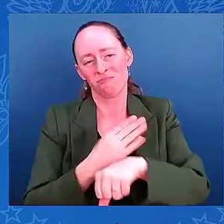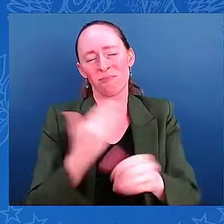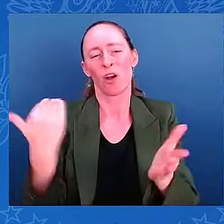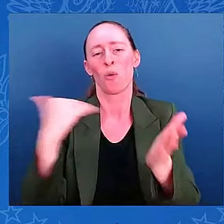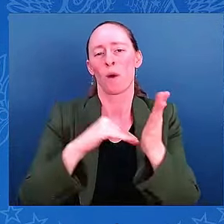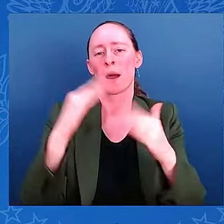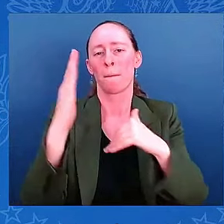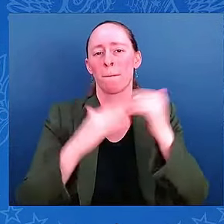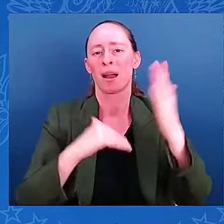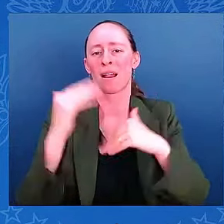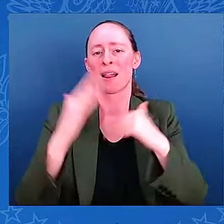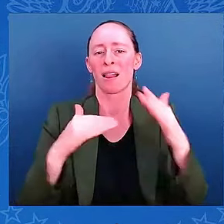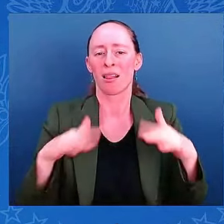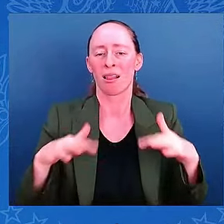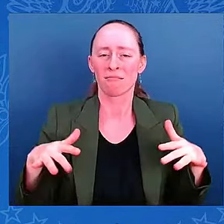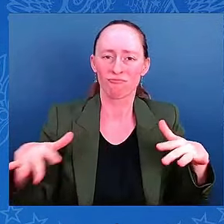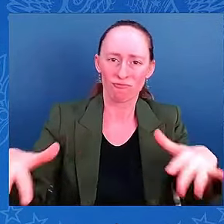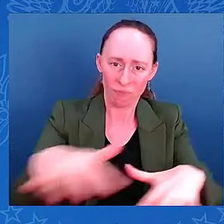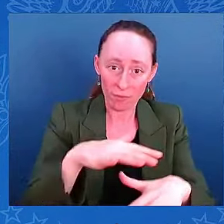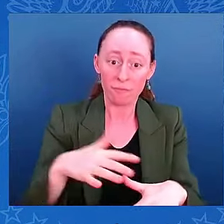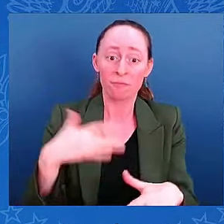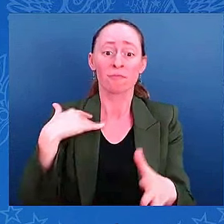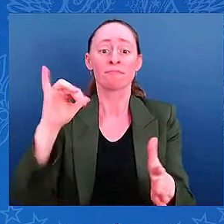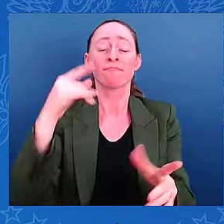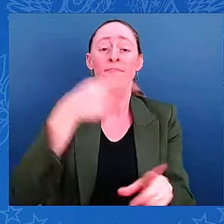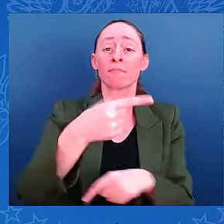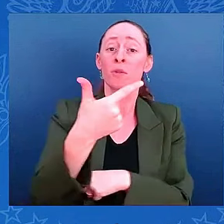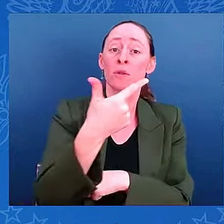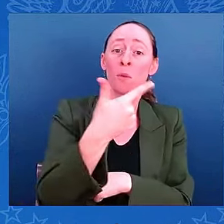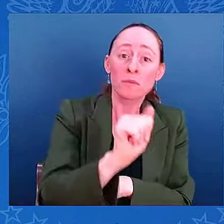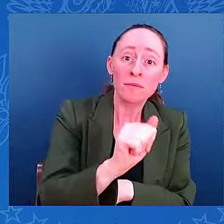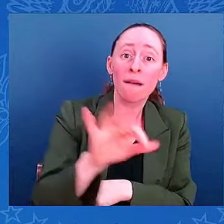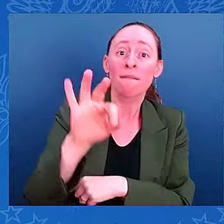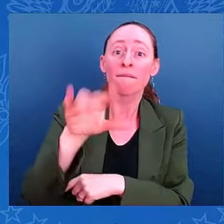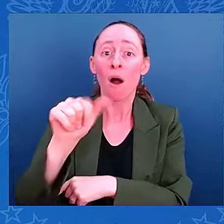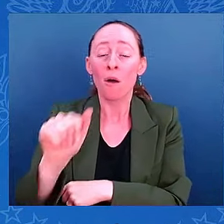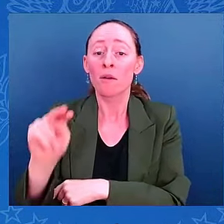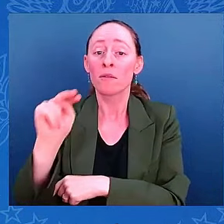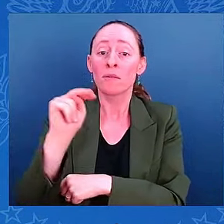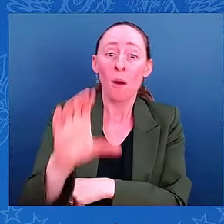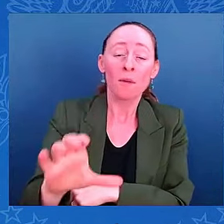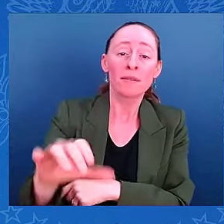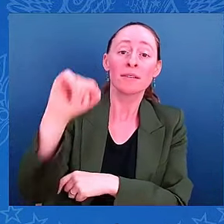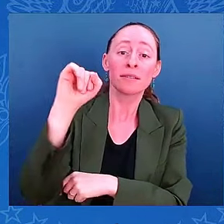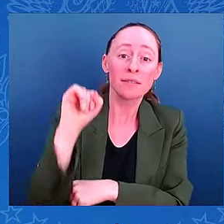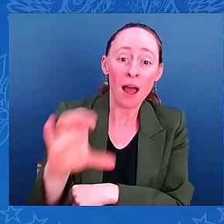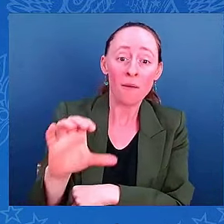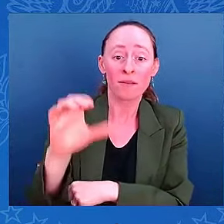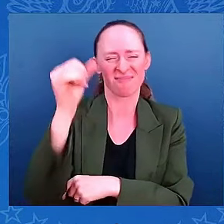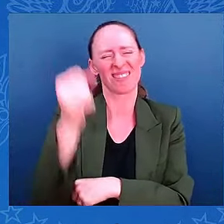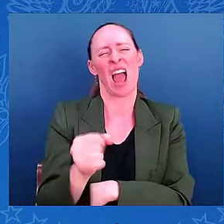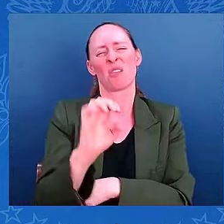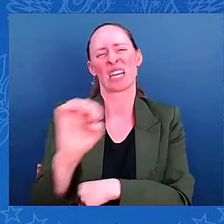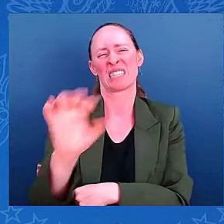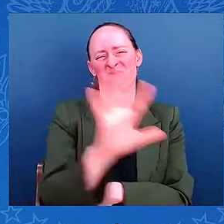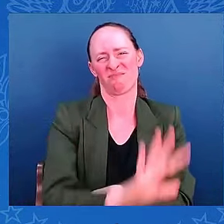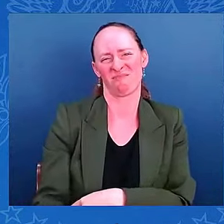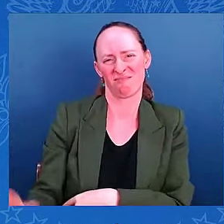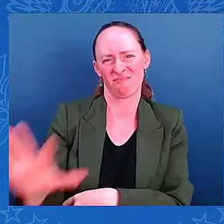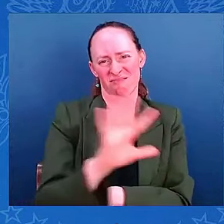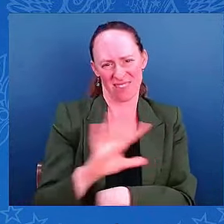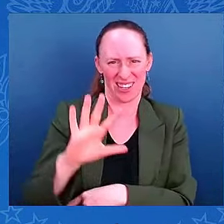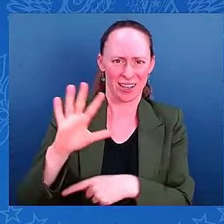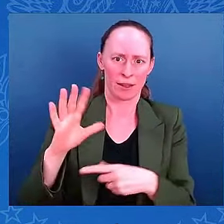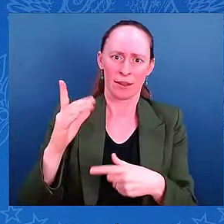South Carolina, and across the Southeast who have been devastated by Hurricane Helene. Finally, as the President mentioned,